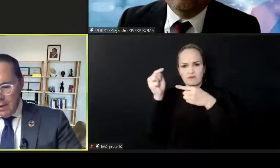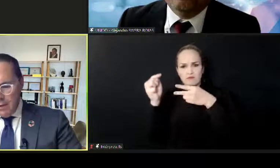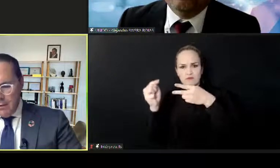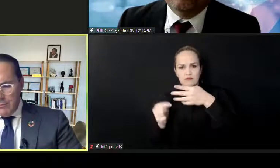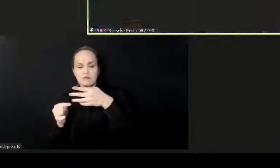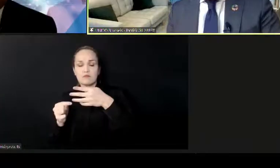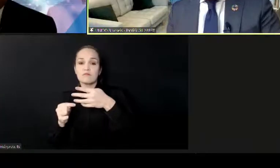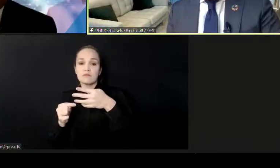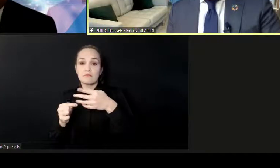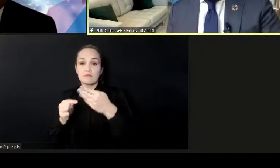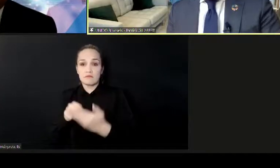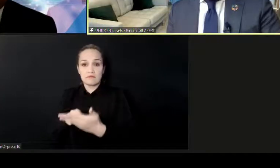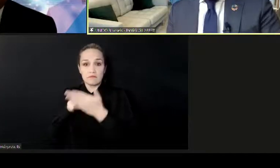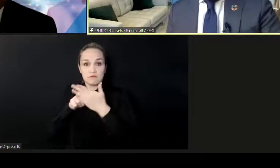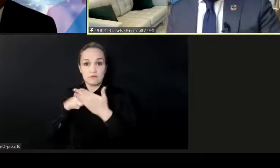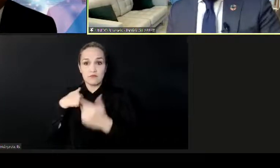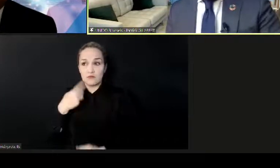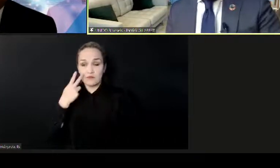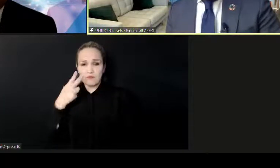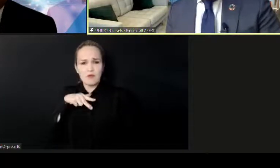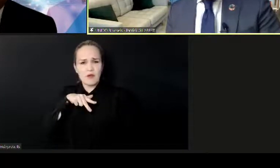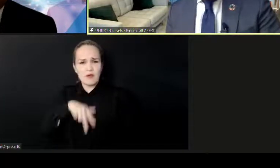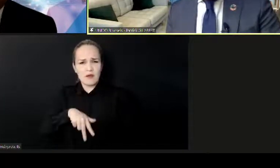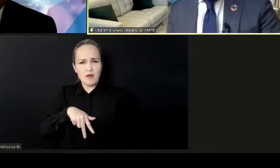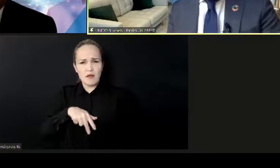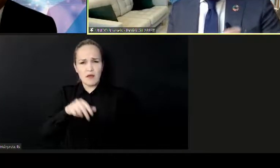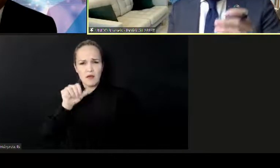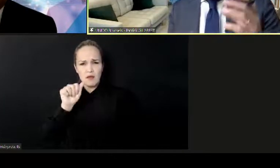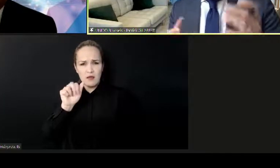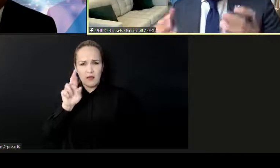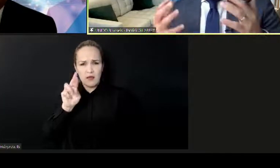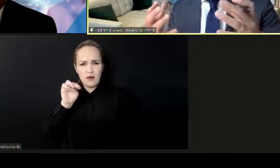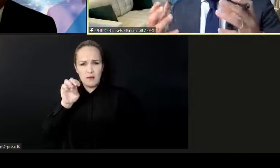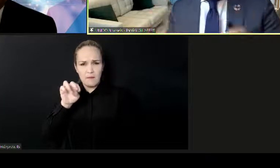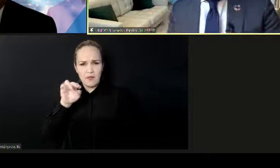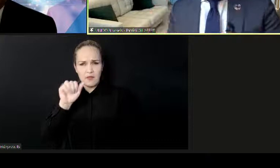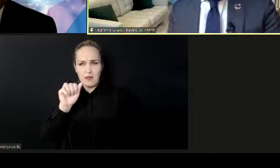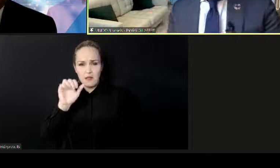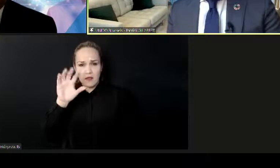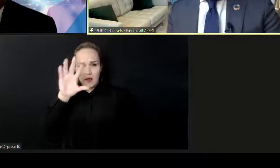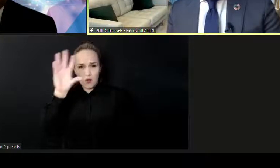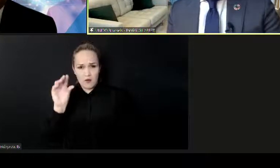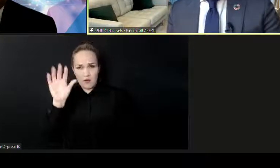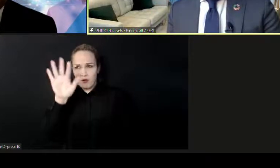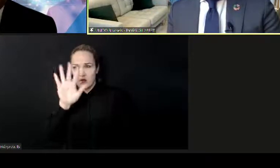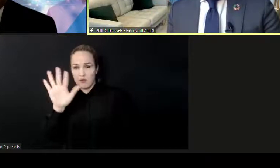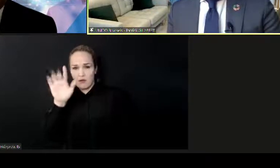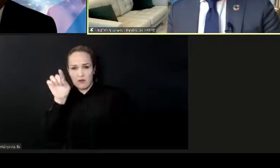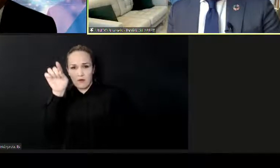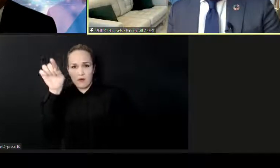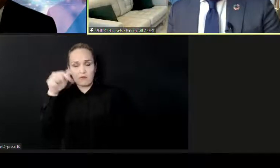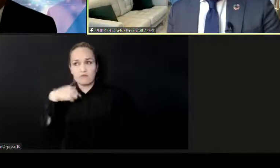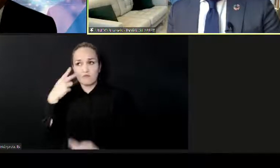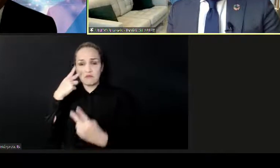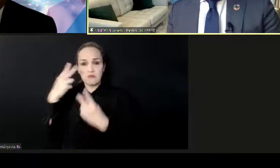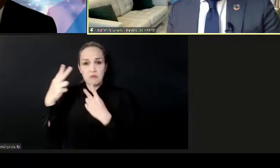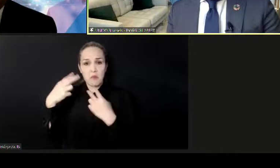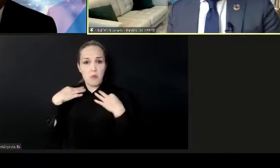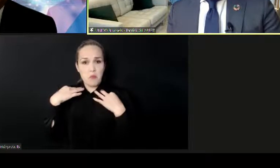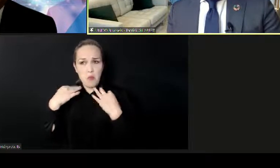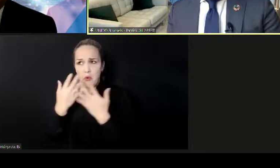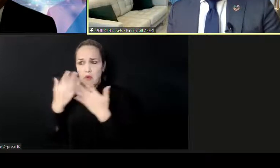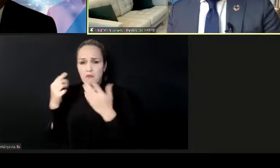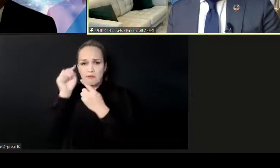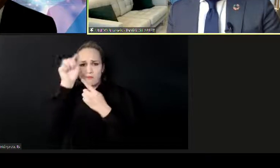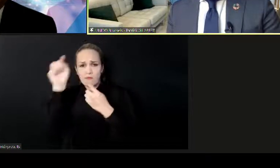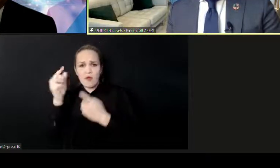project for the fashion industry and we really see the impact that project has on the fashion